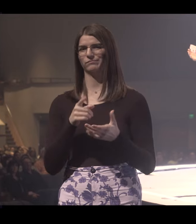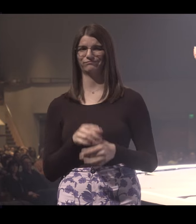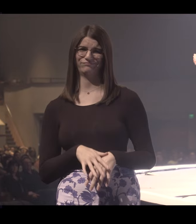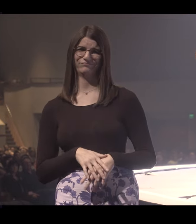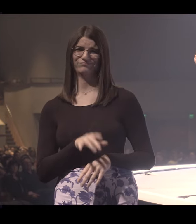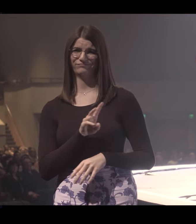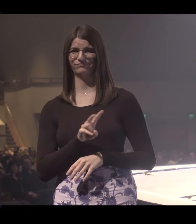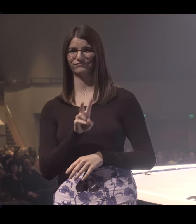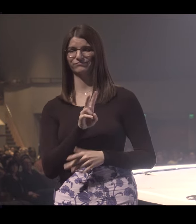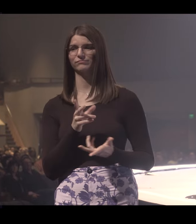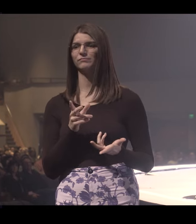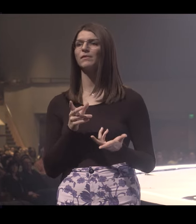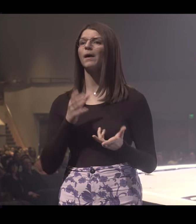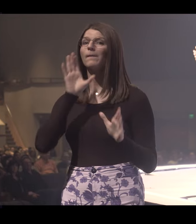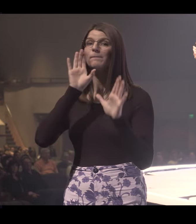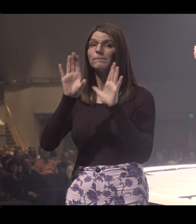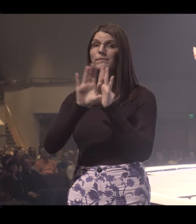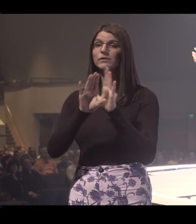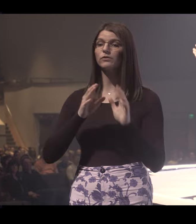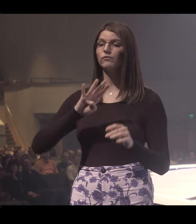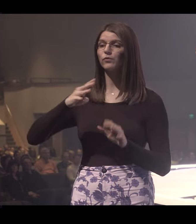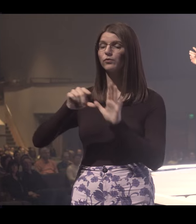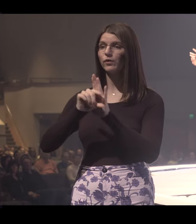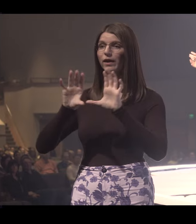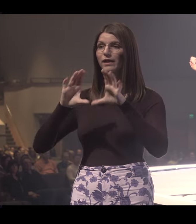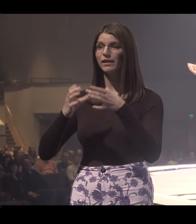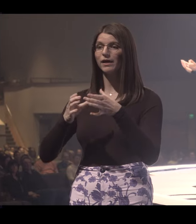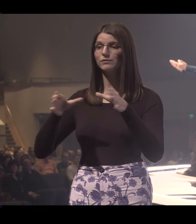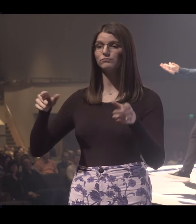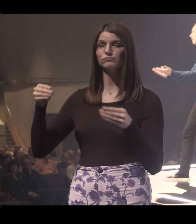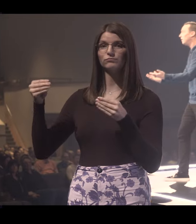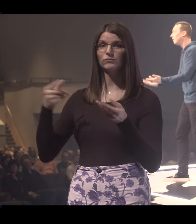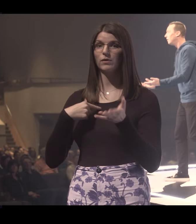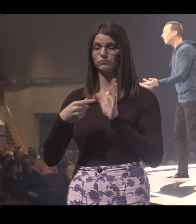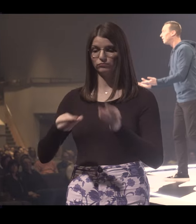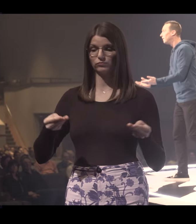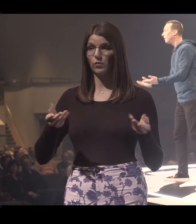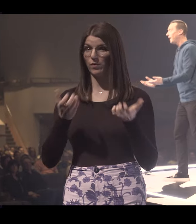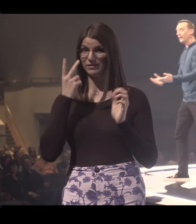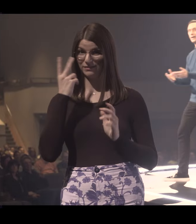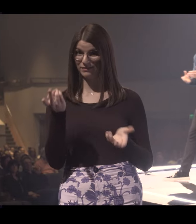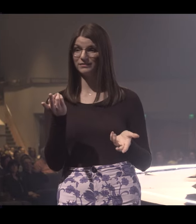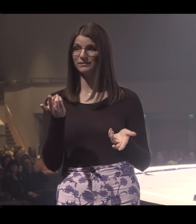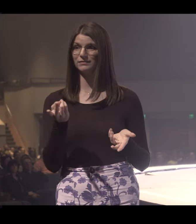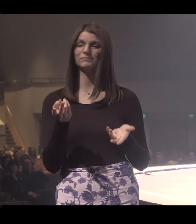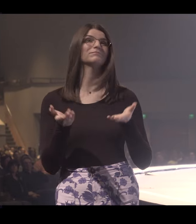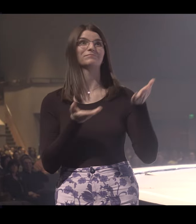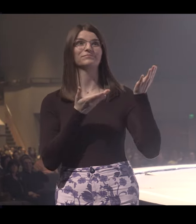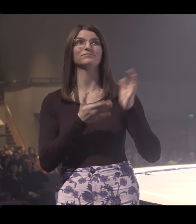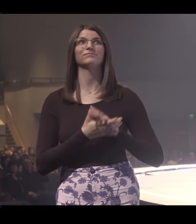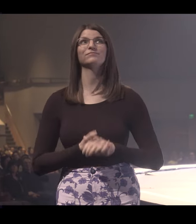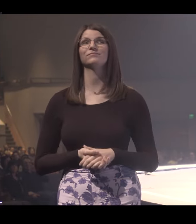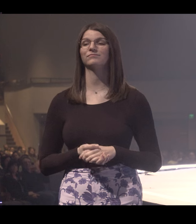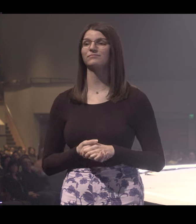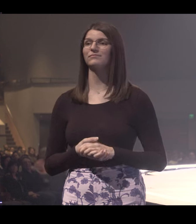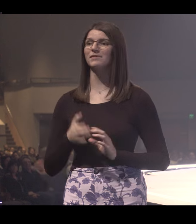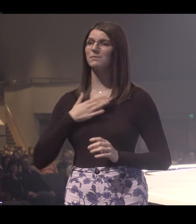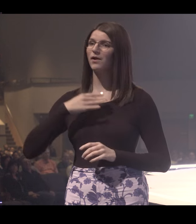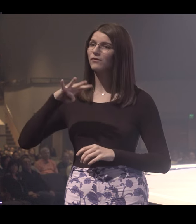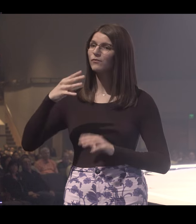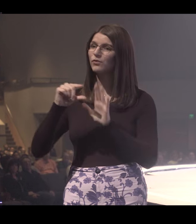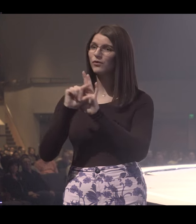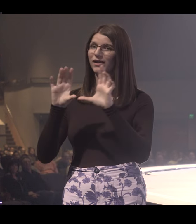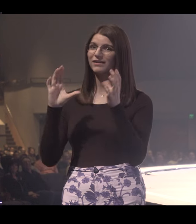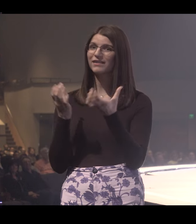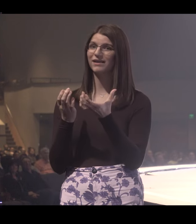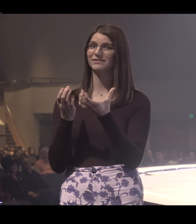you are thinking, I broke out the picture of my fourth grade class. have Mr. Taylor in it. You want to see it? All right, here it is. All right, this is my